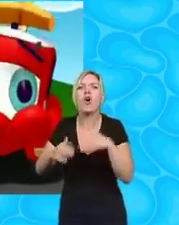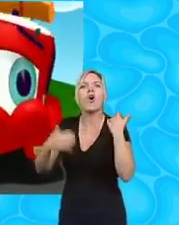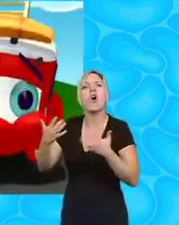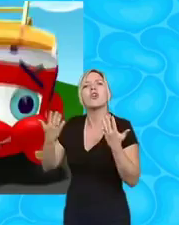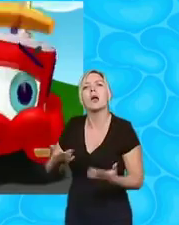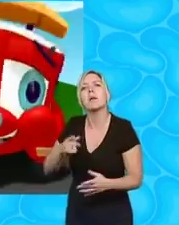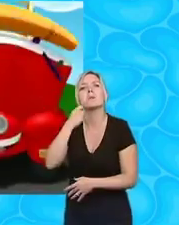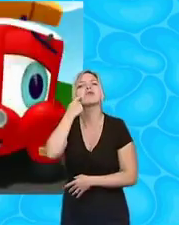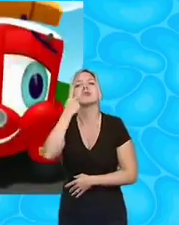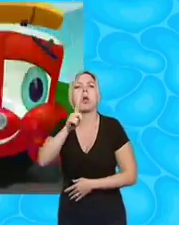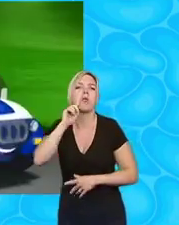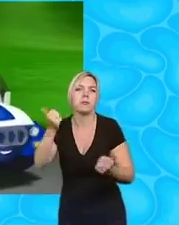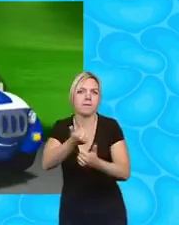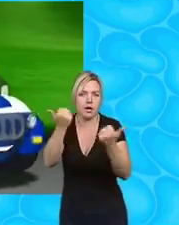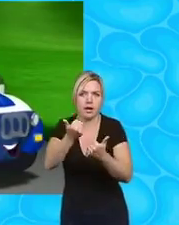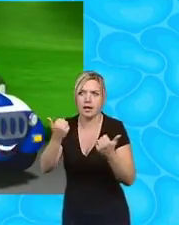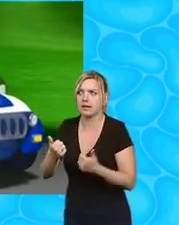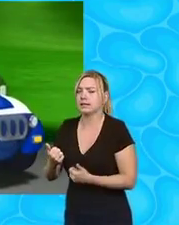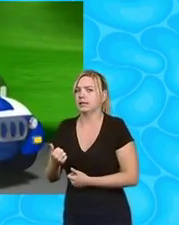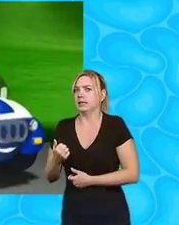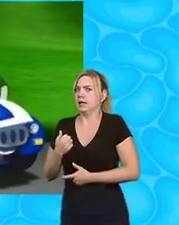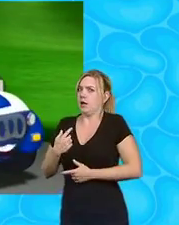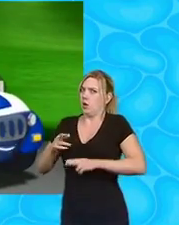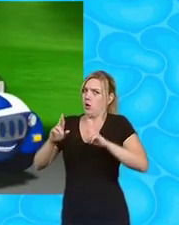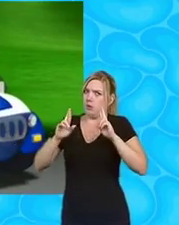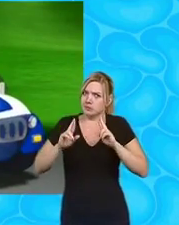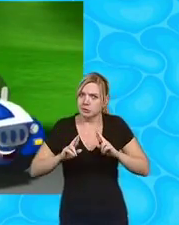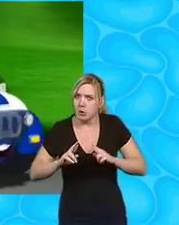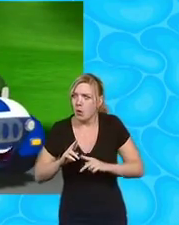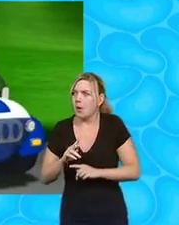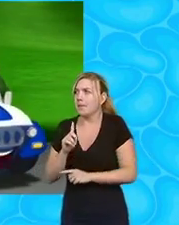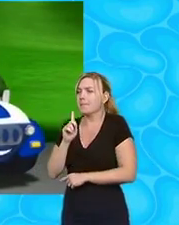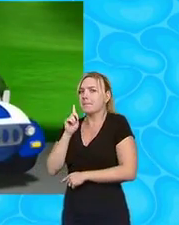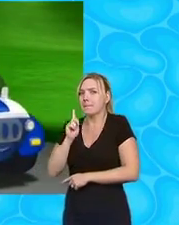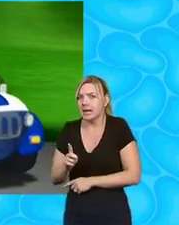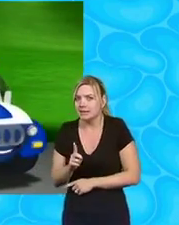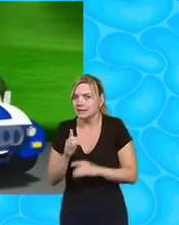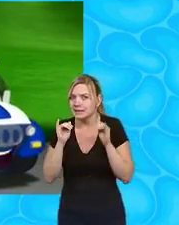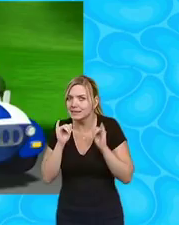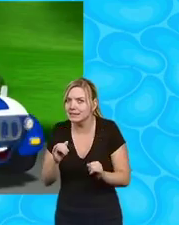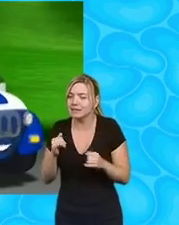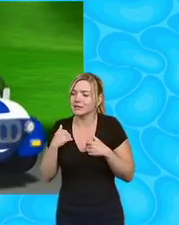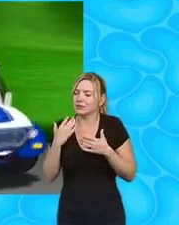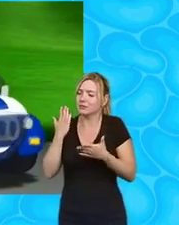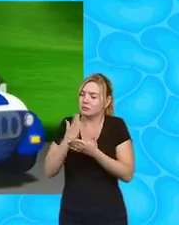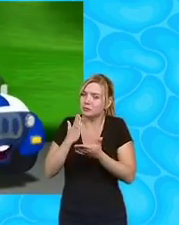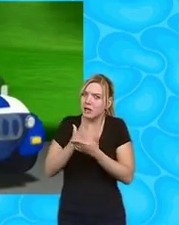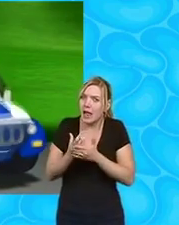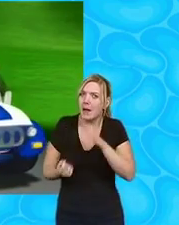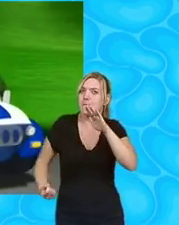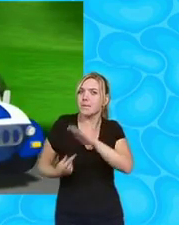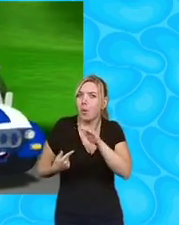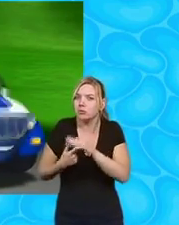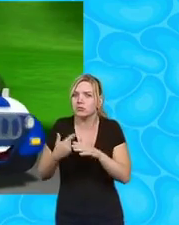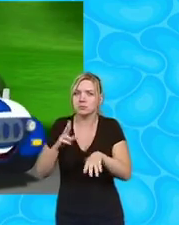tomorrow you'll be as good isn't you I hope so the trouble is I've got a really big very important police job